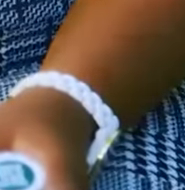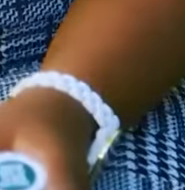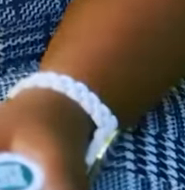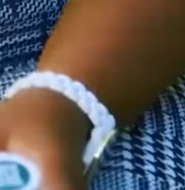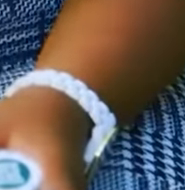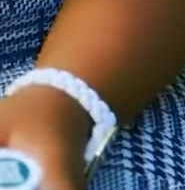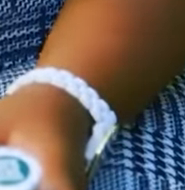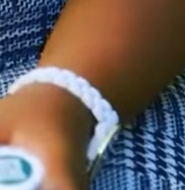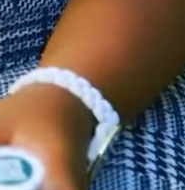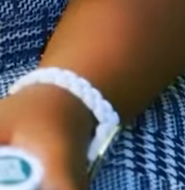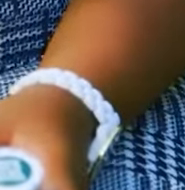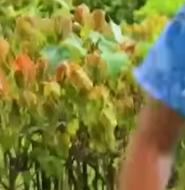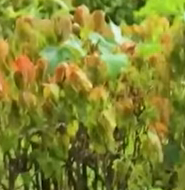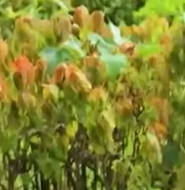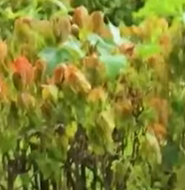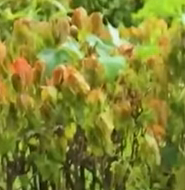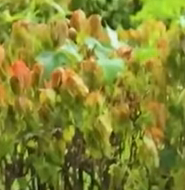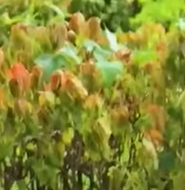fight inflammation.